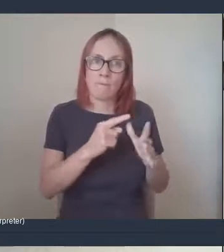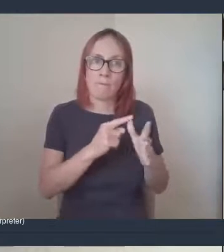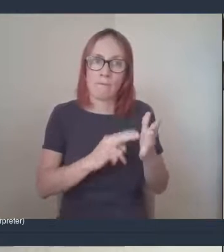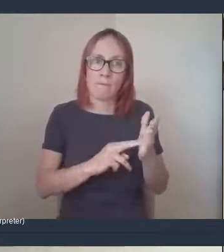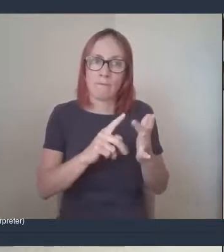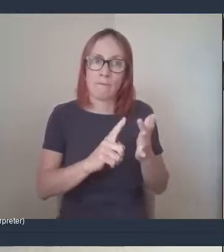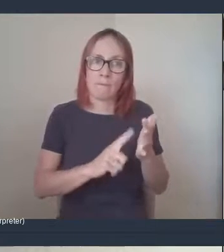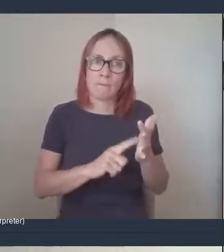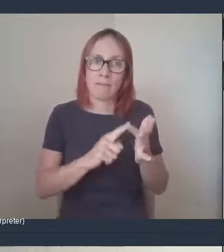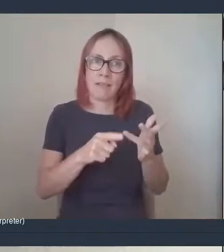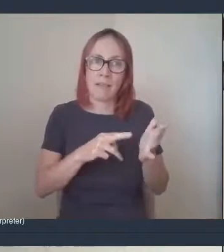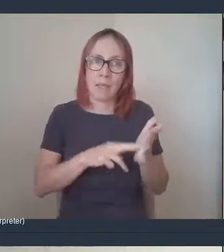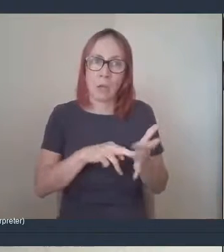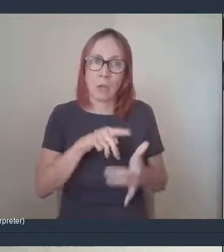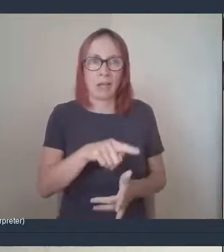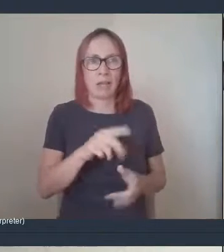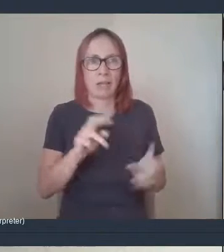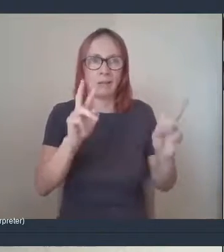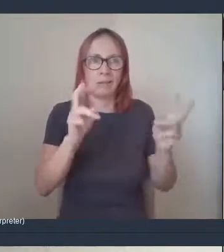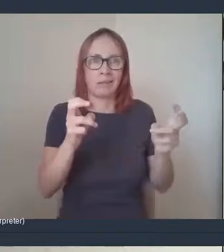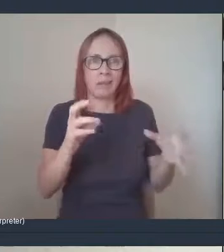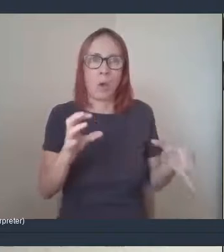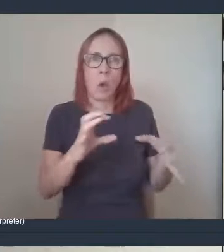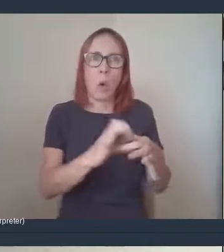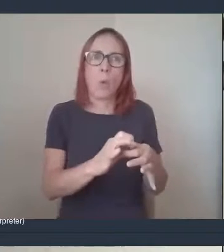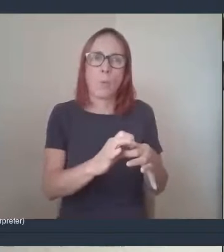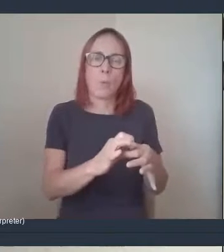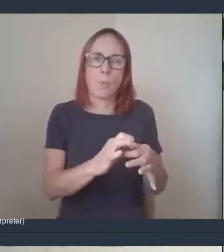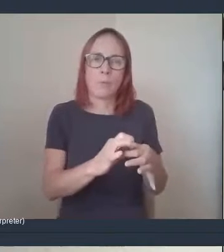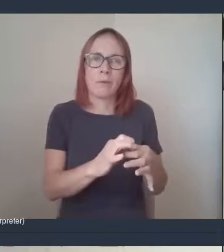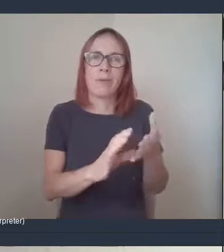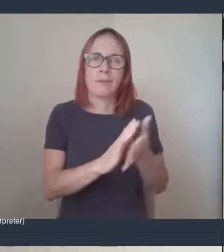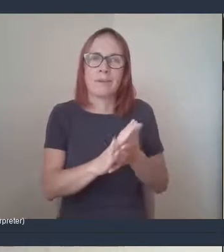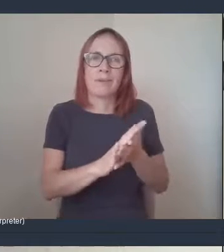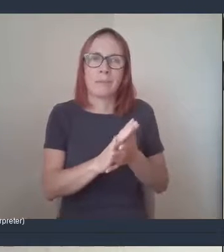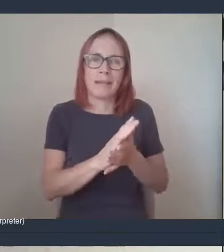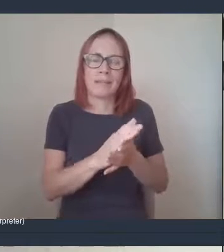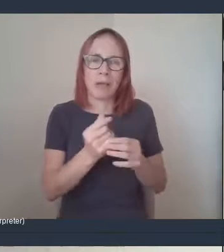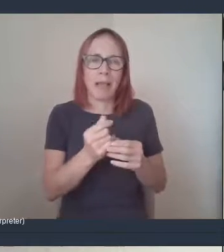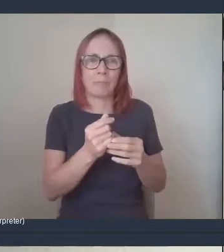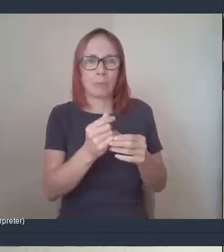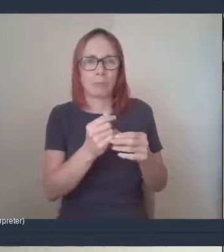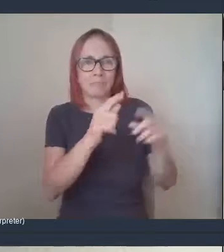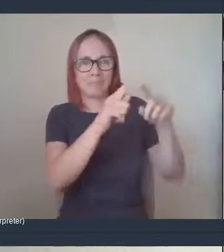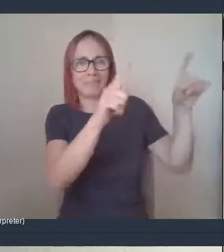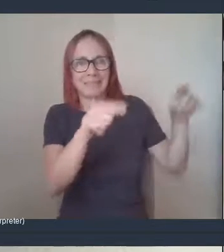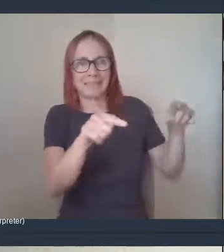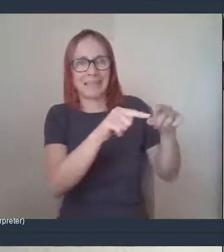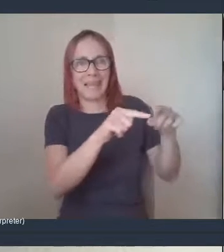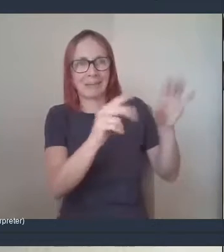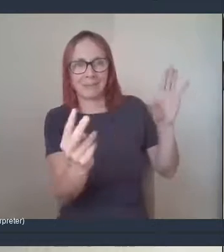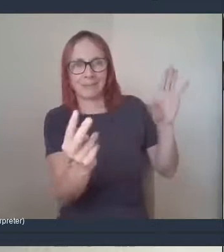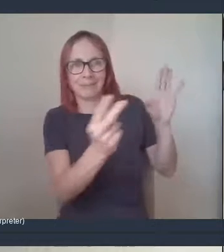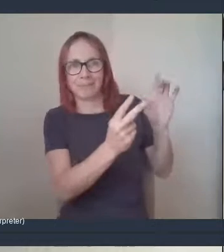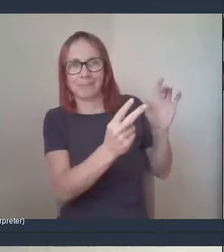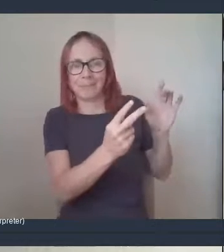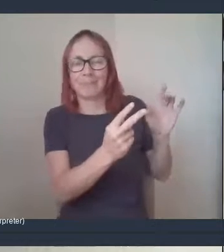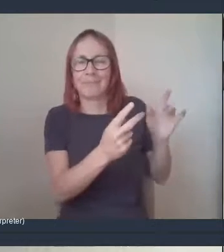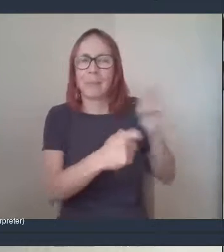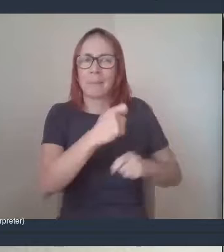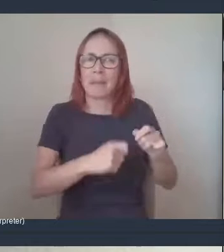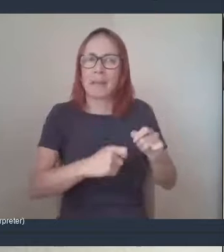premise that we can kind of call home and we'll get like our signs up and things like that. And then hopefully we can become a registered charity for the Lesley community.